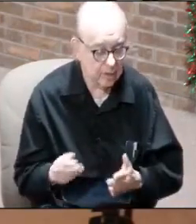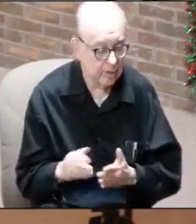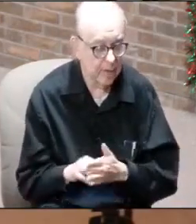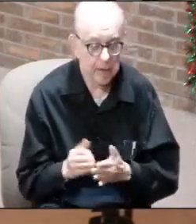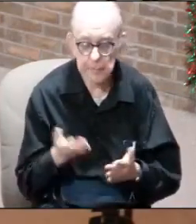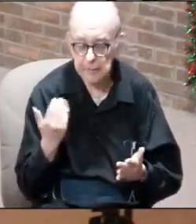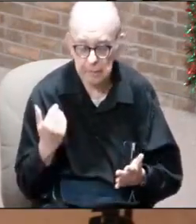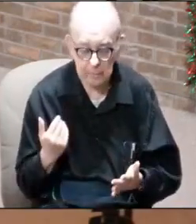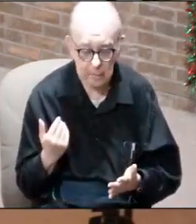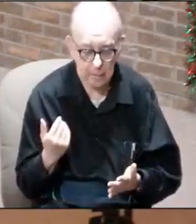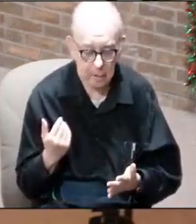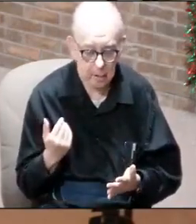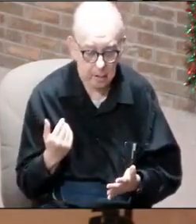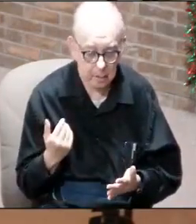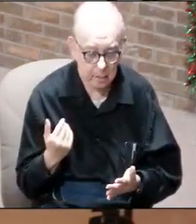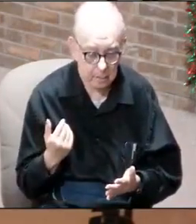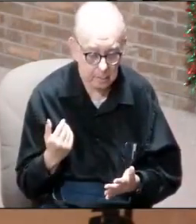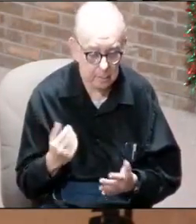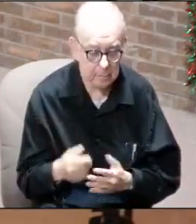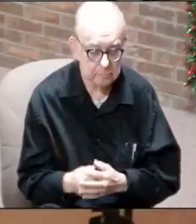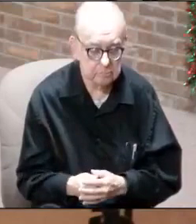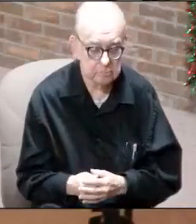before except a few presidents.